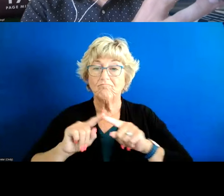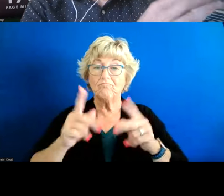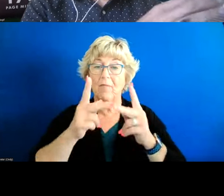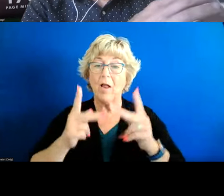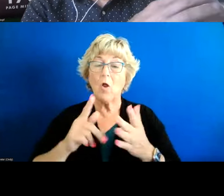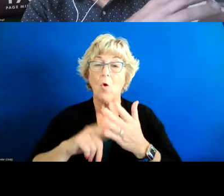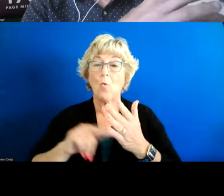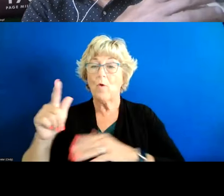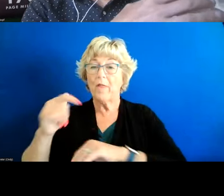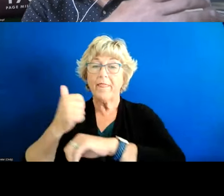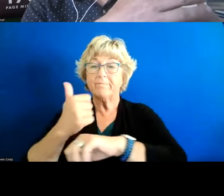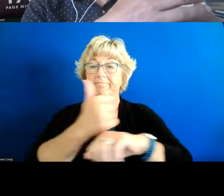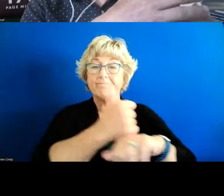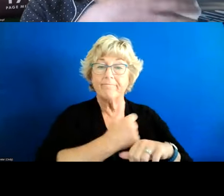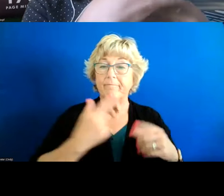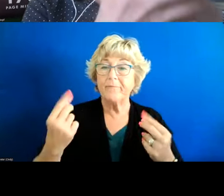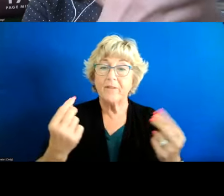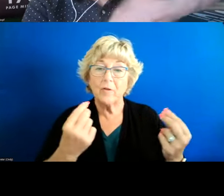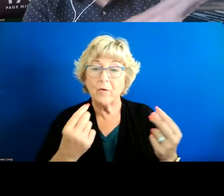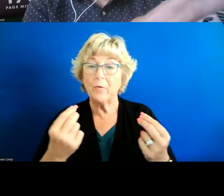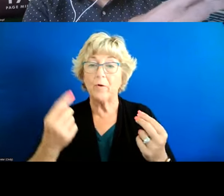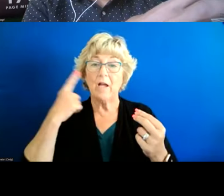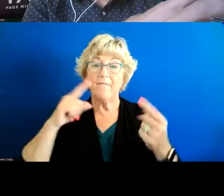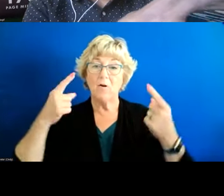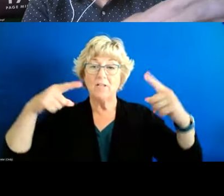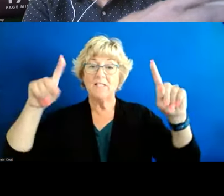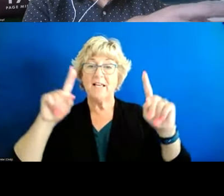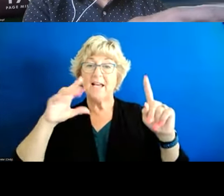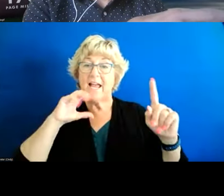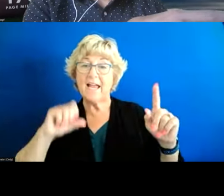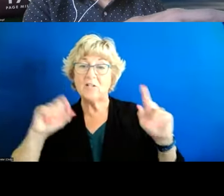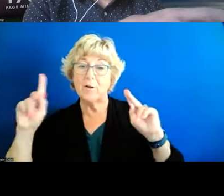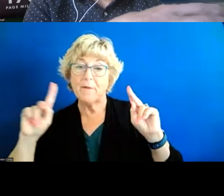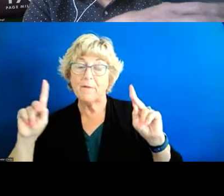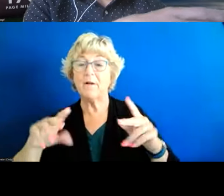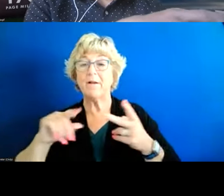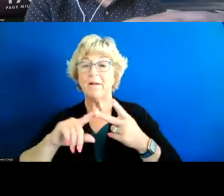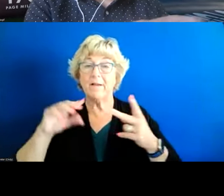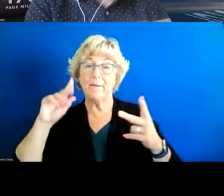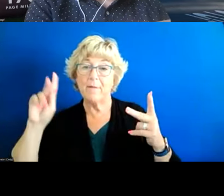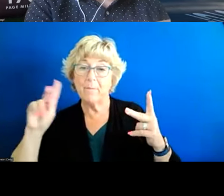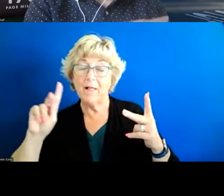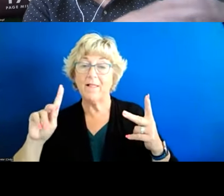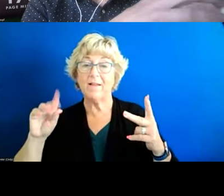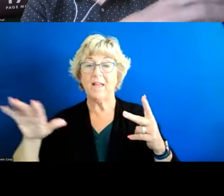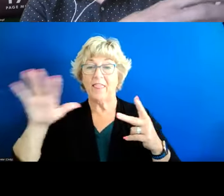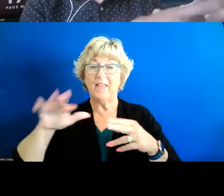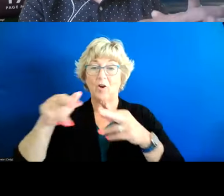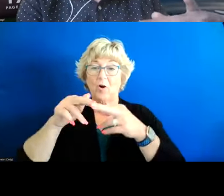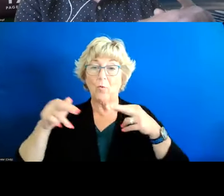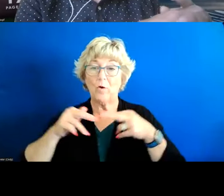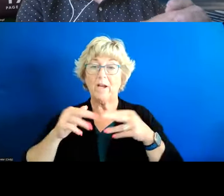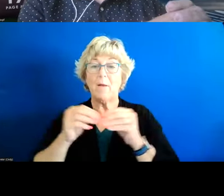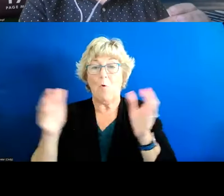they're doing and how um what they're doing for successful aging to promote successful aging um in their region in in